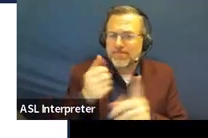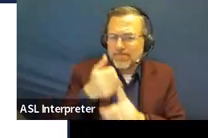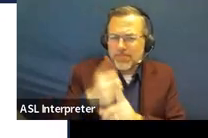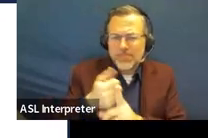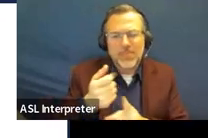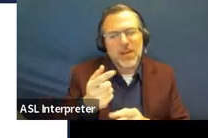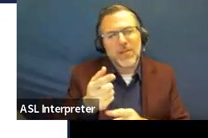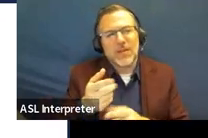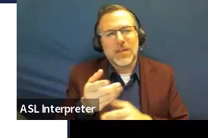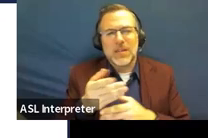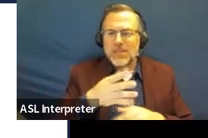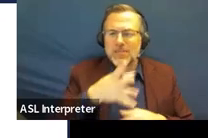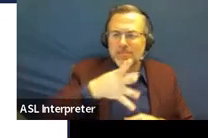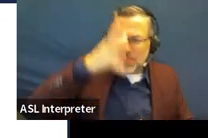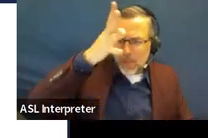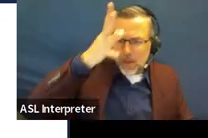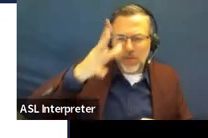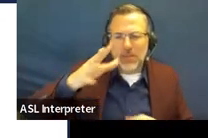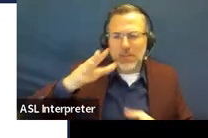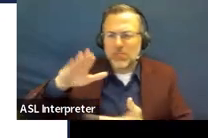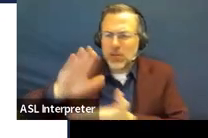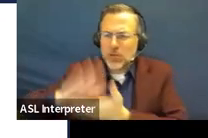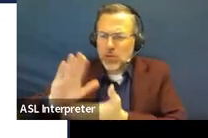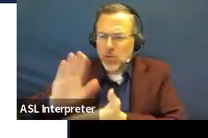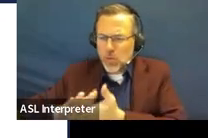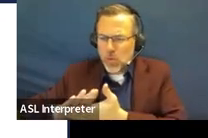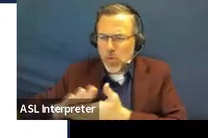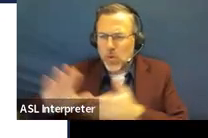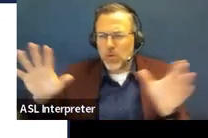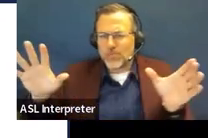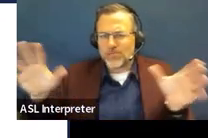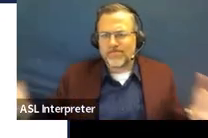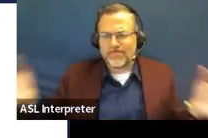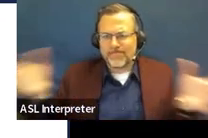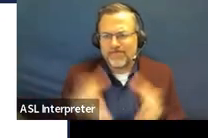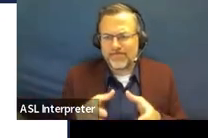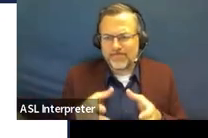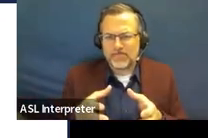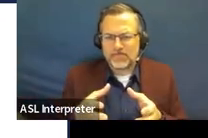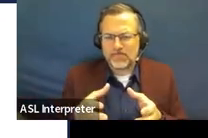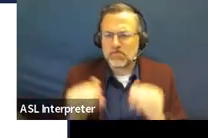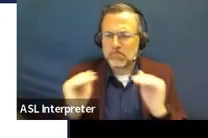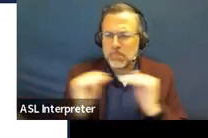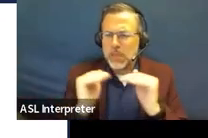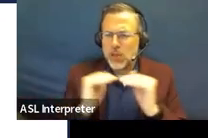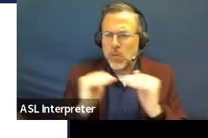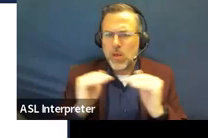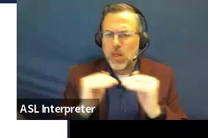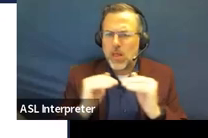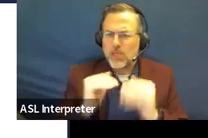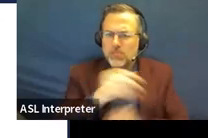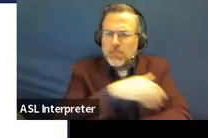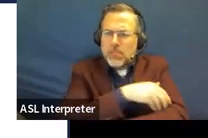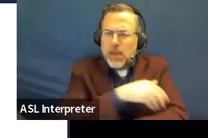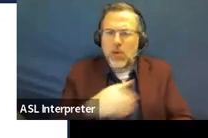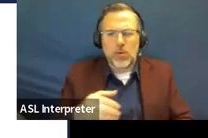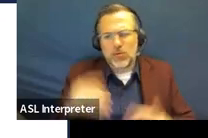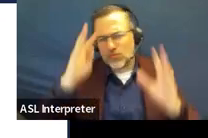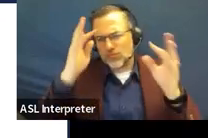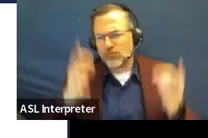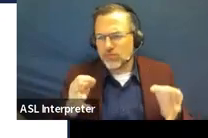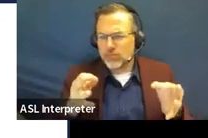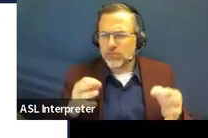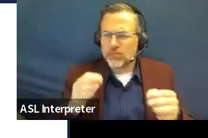parents and school personnel that enables them, as equal participants, to make joint decisions. And that would be regarding